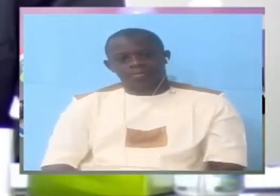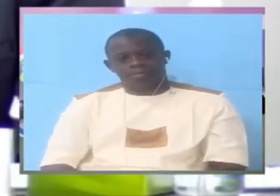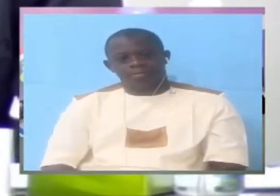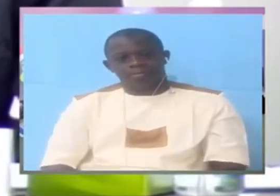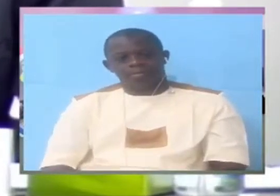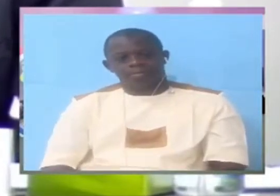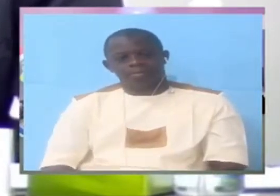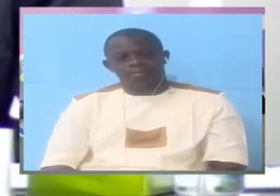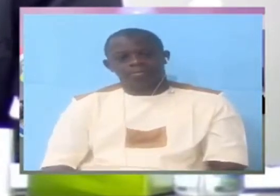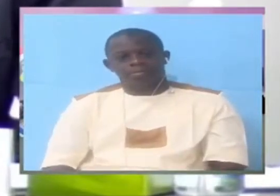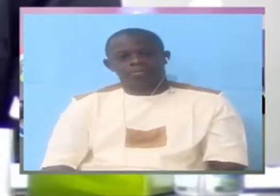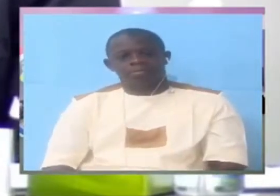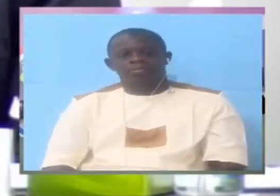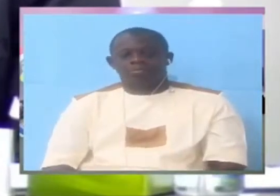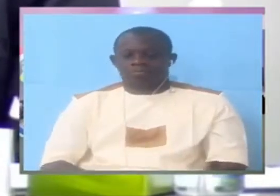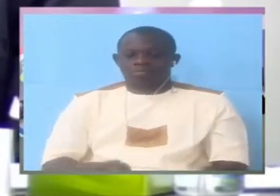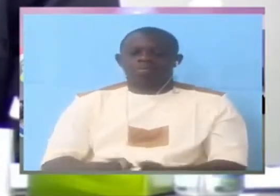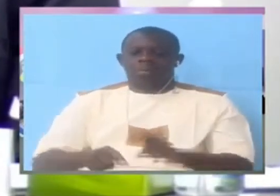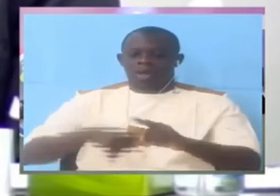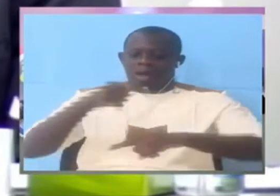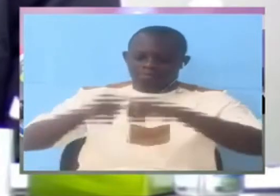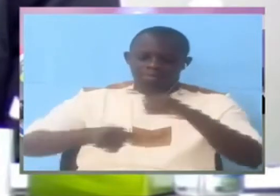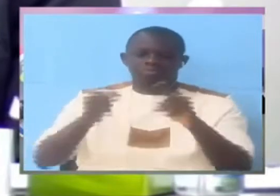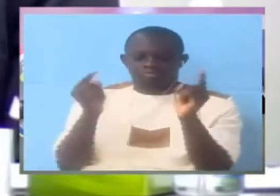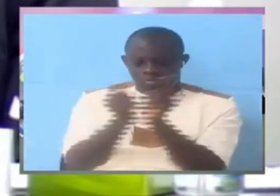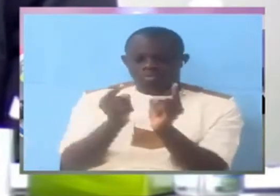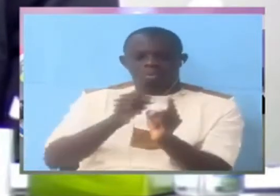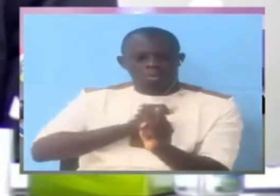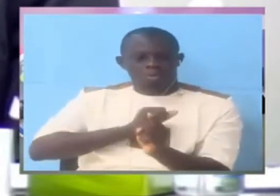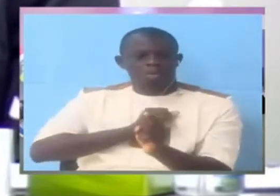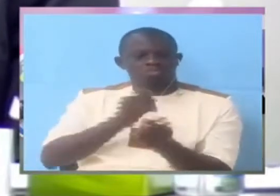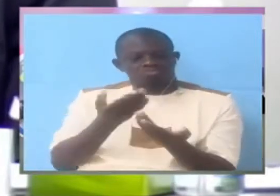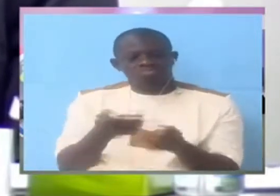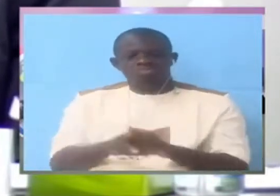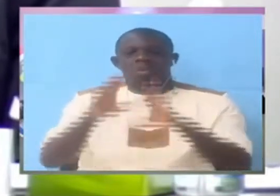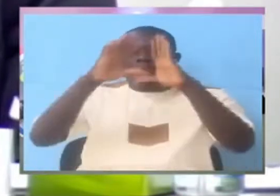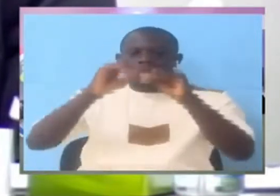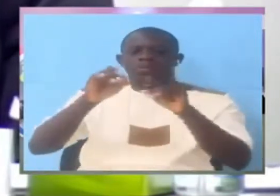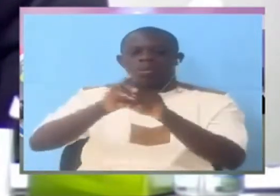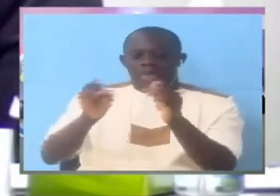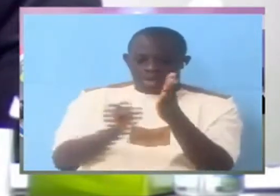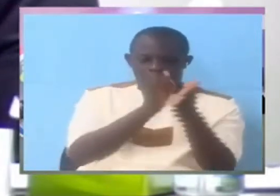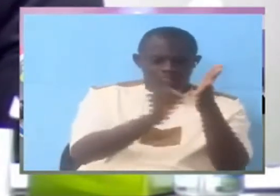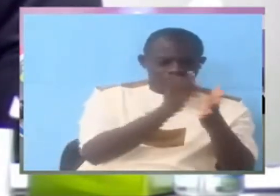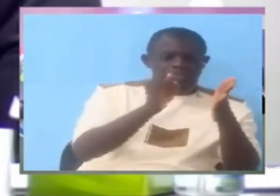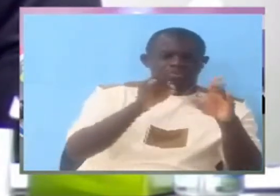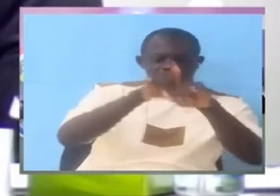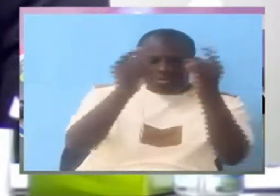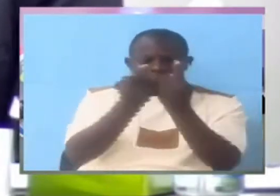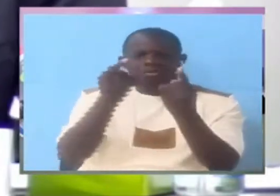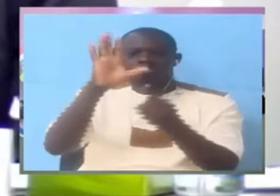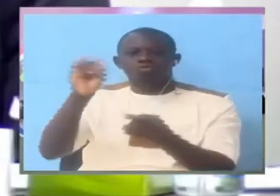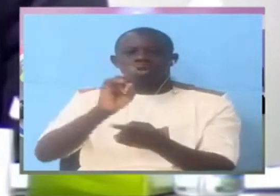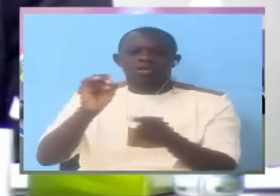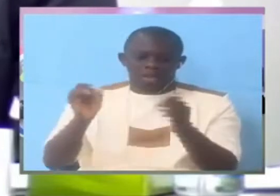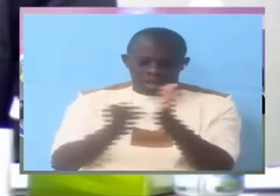would eventually find it themselves at the Investigations Department for Investigations.